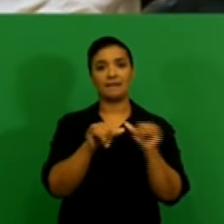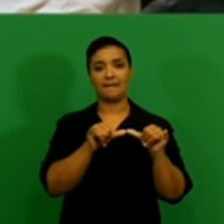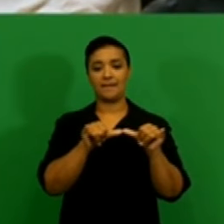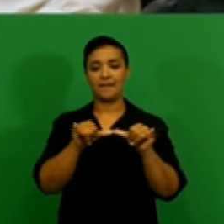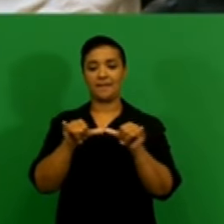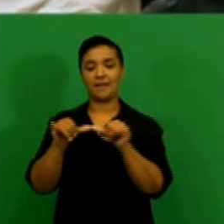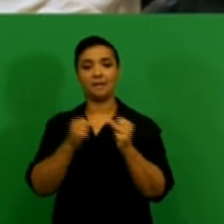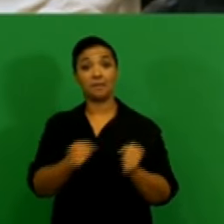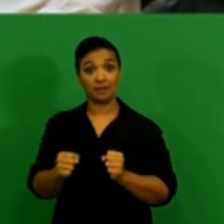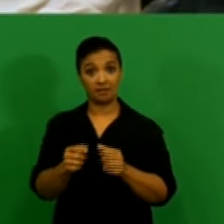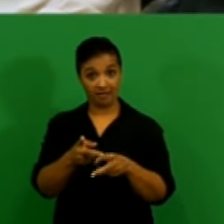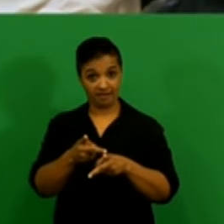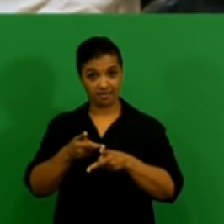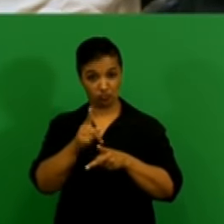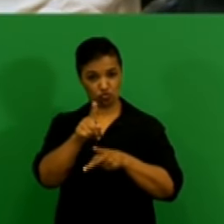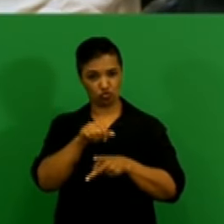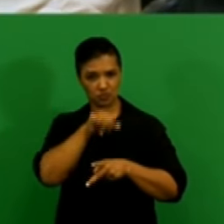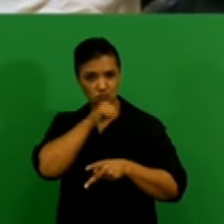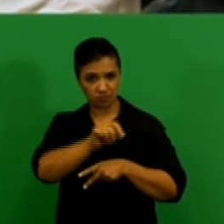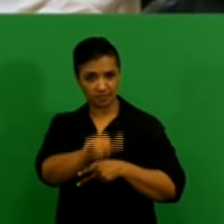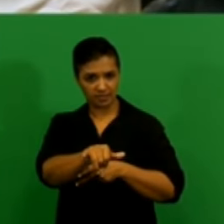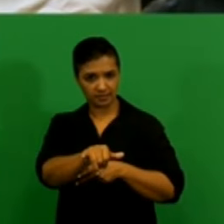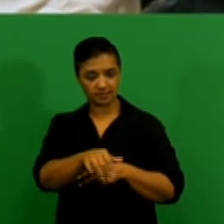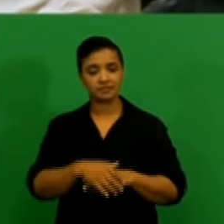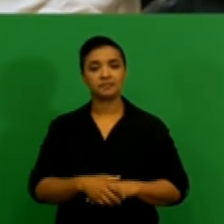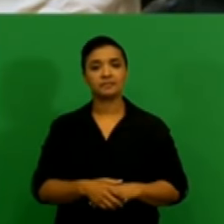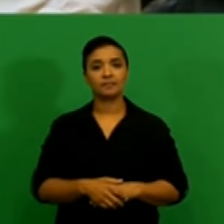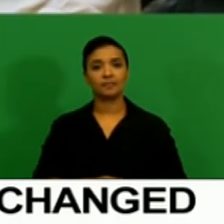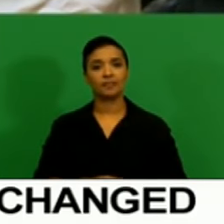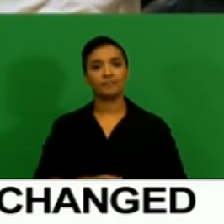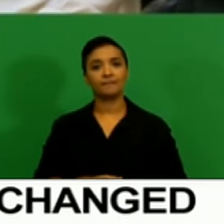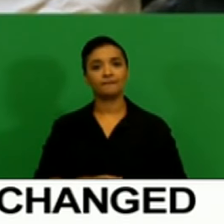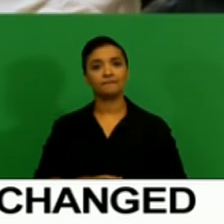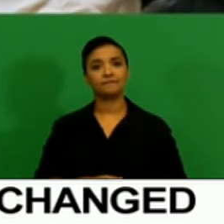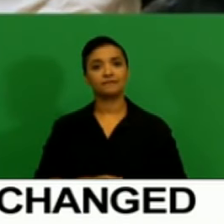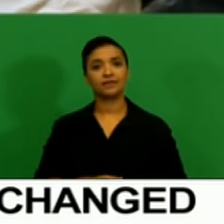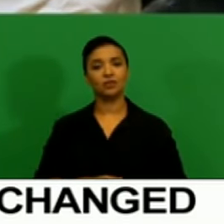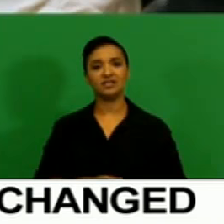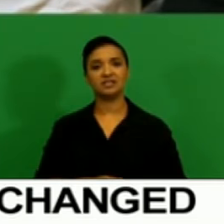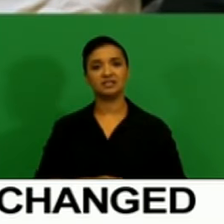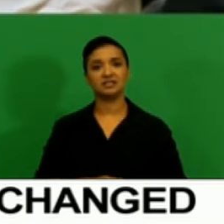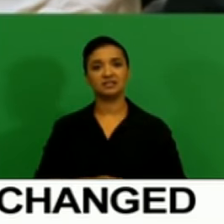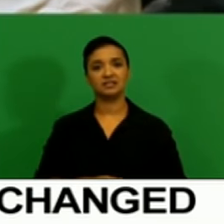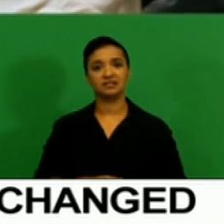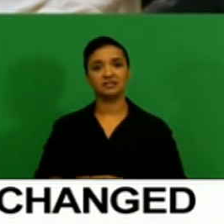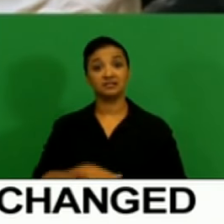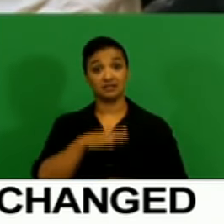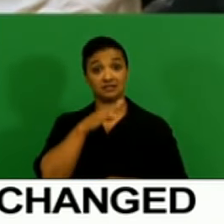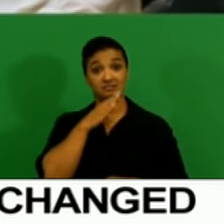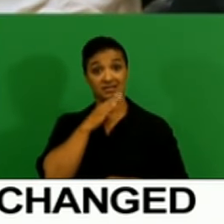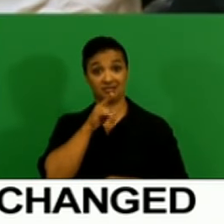is helping in any way to